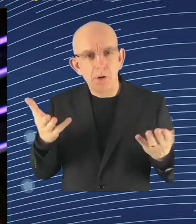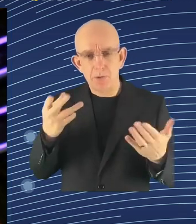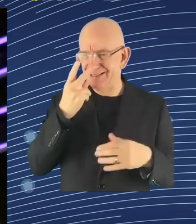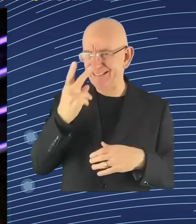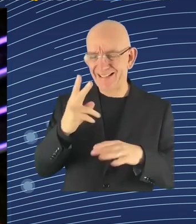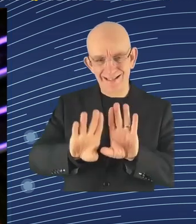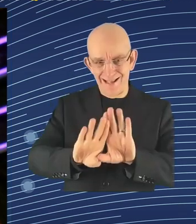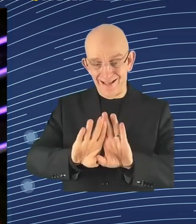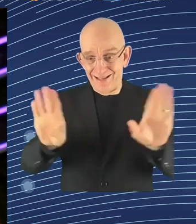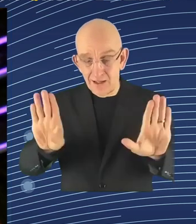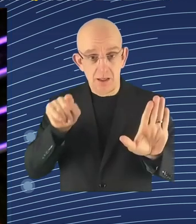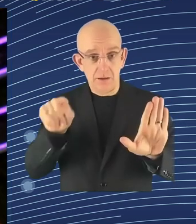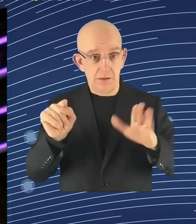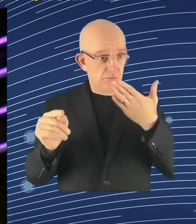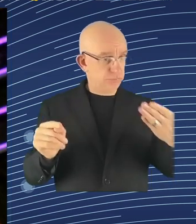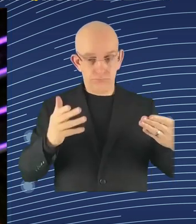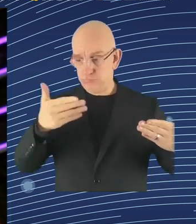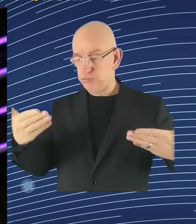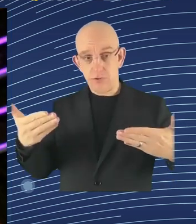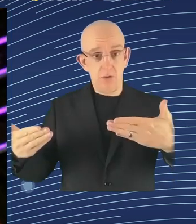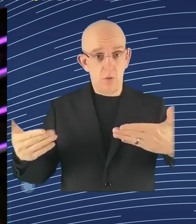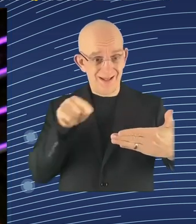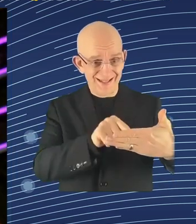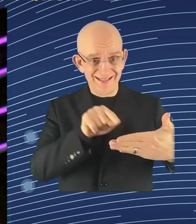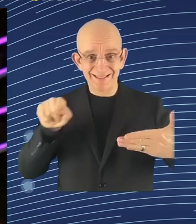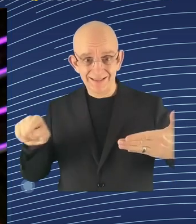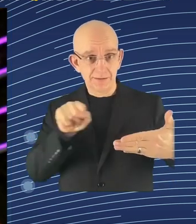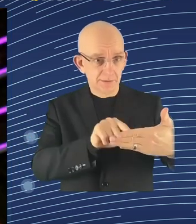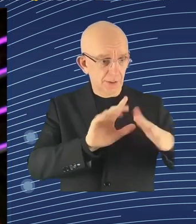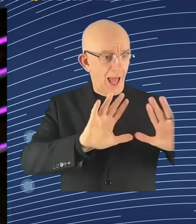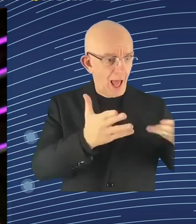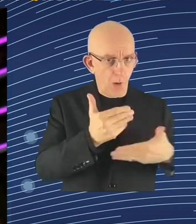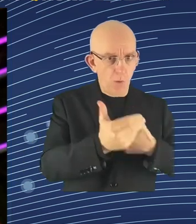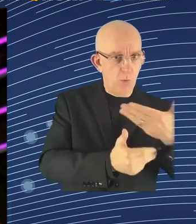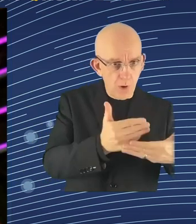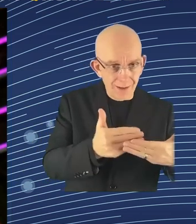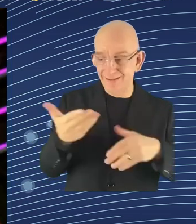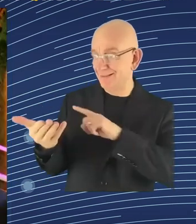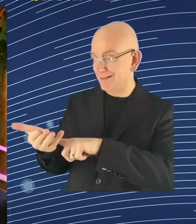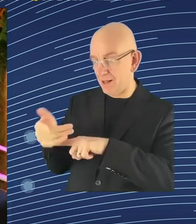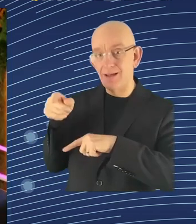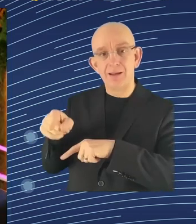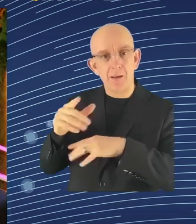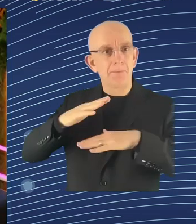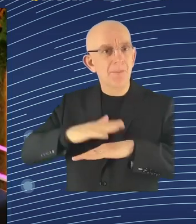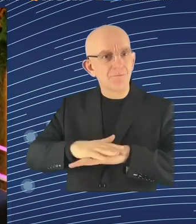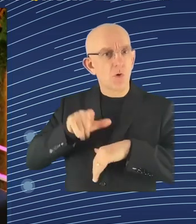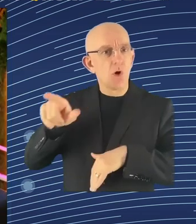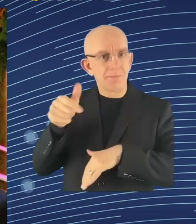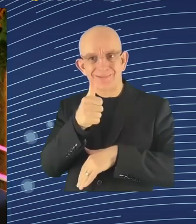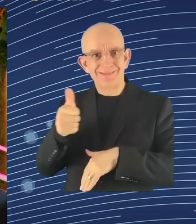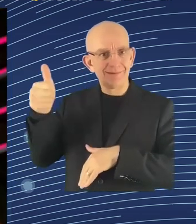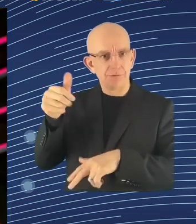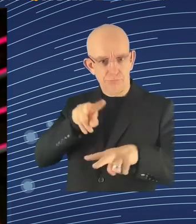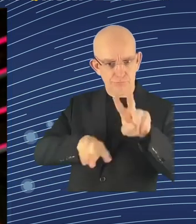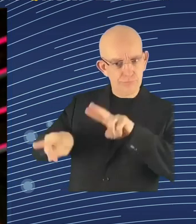time really looking at how these systems are being used and how we regulate the use of them. So I think that is absolutely an interesting way of looking at it,